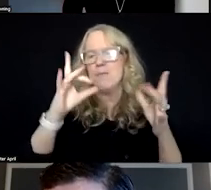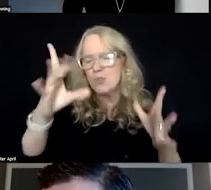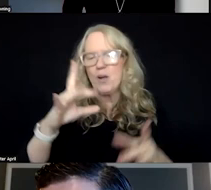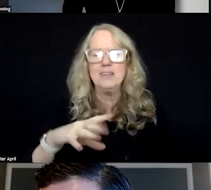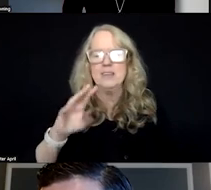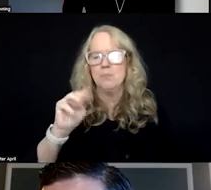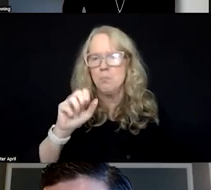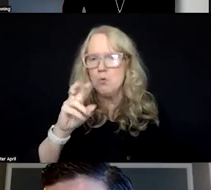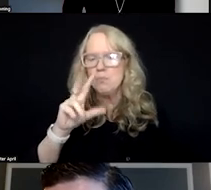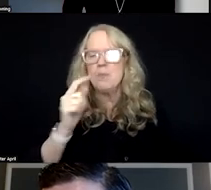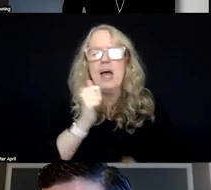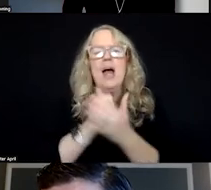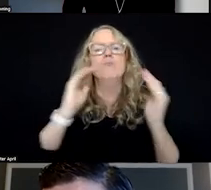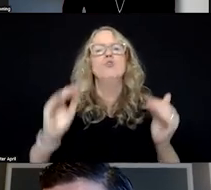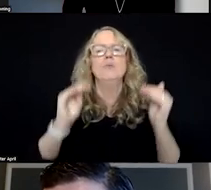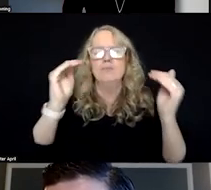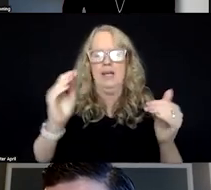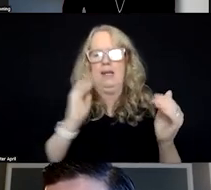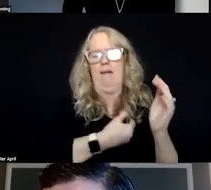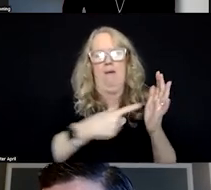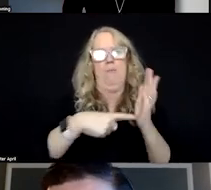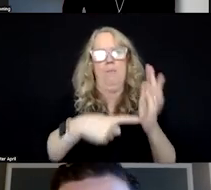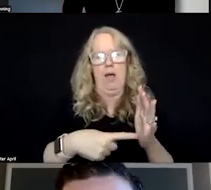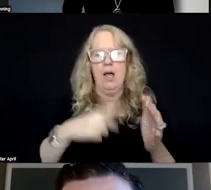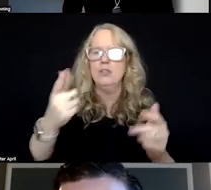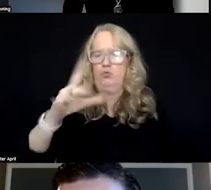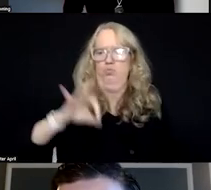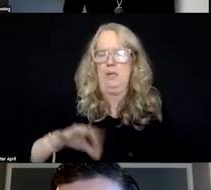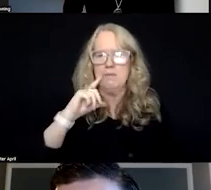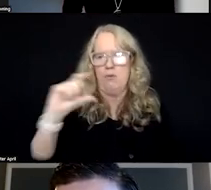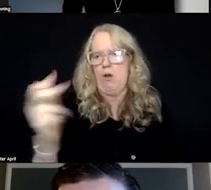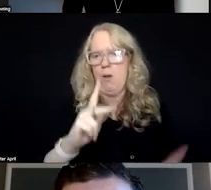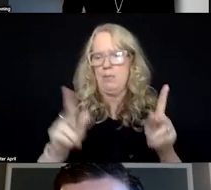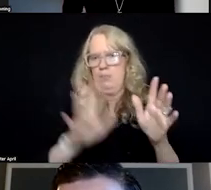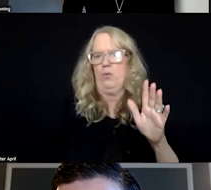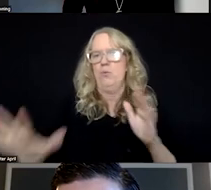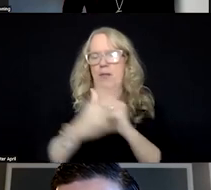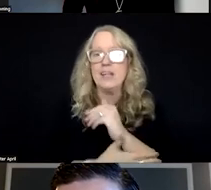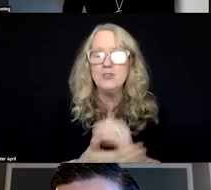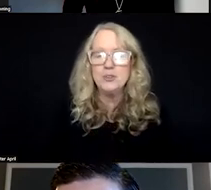advancing our model for for everyone's benefit throughout the country. So